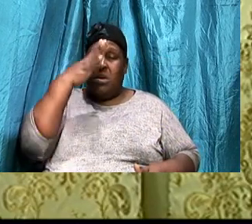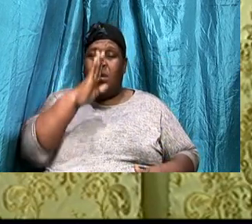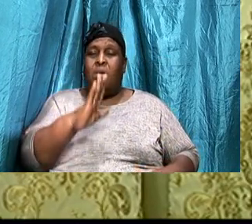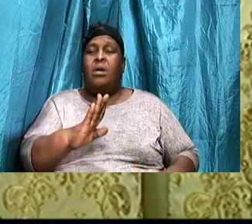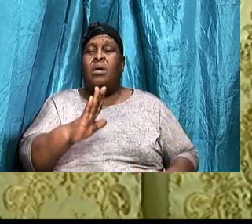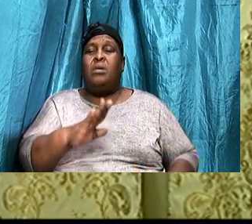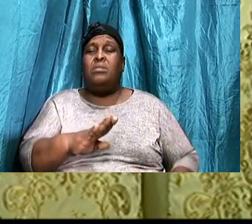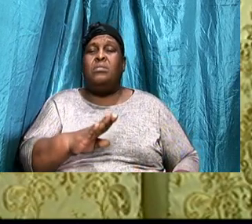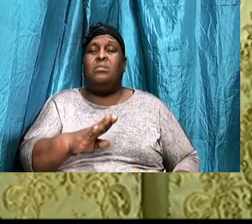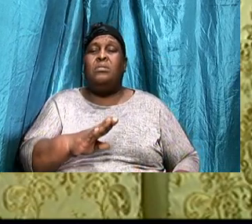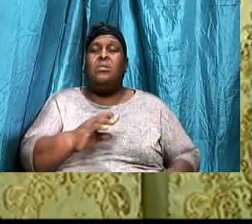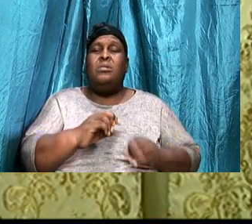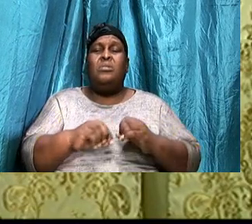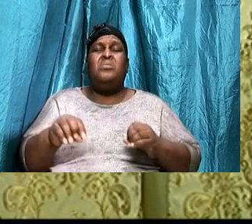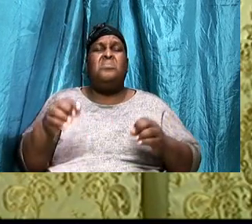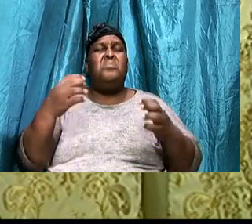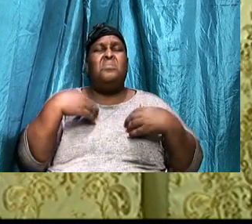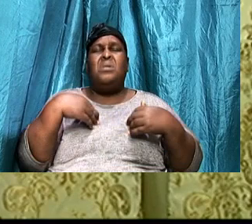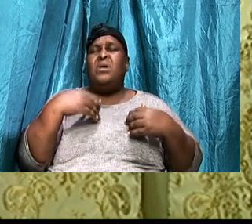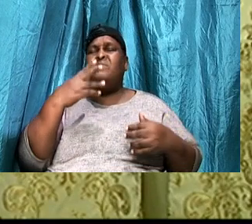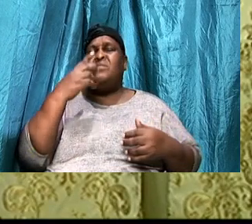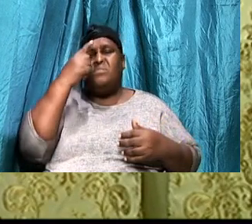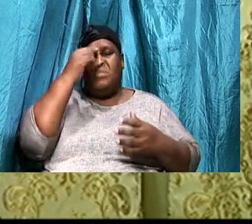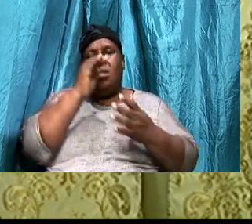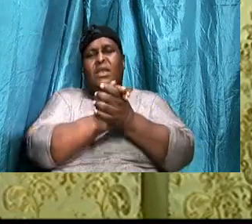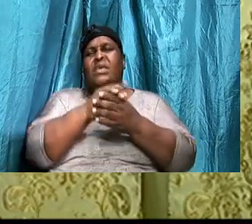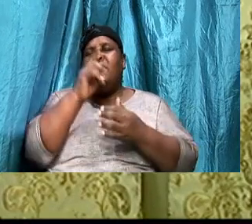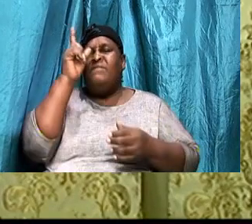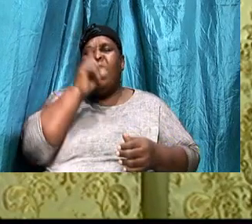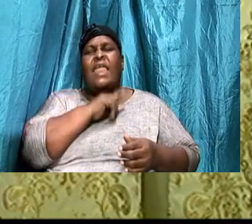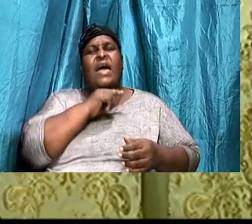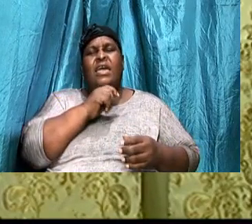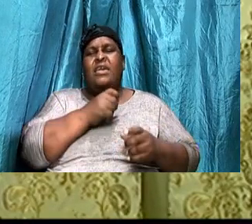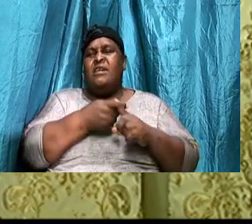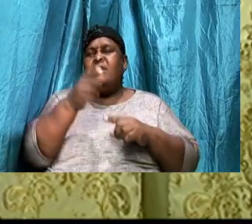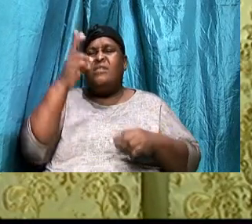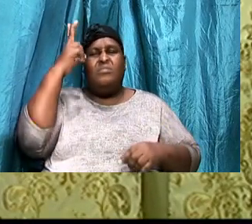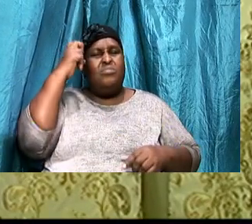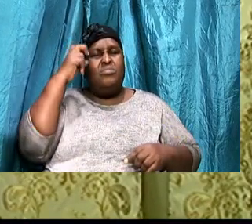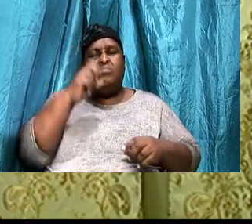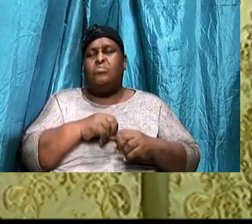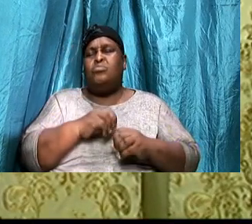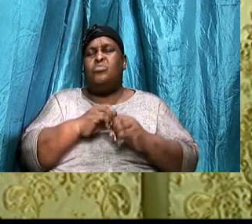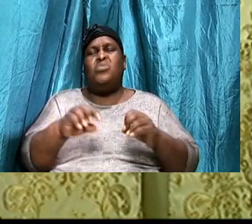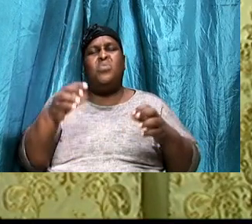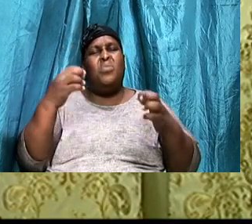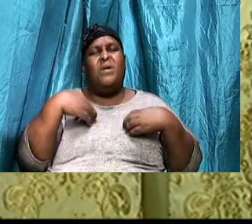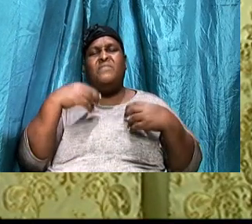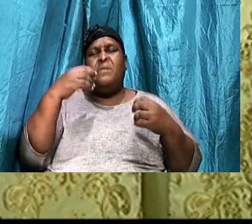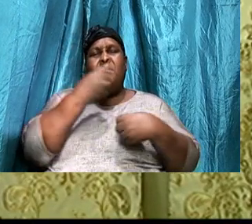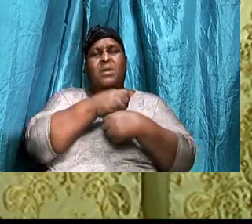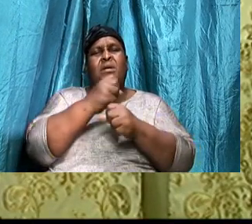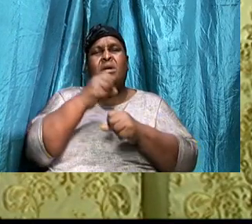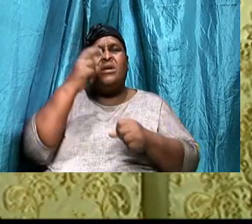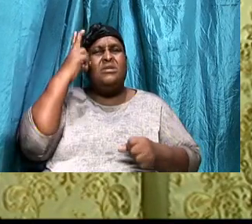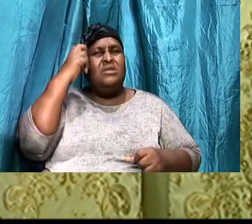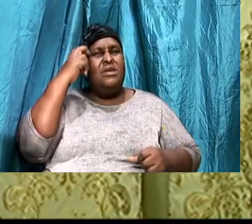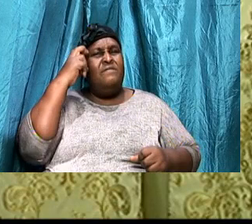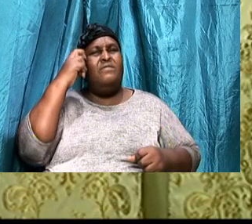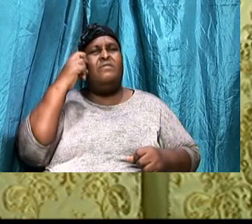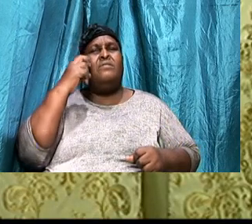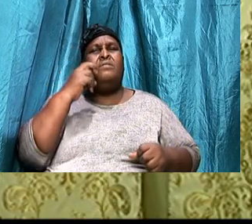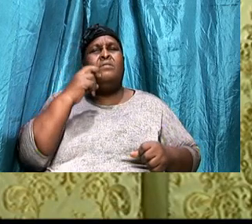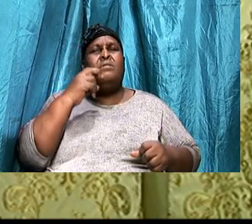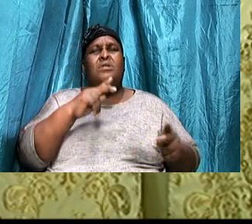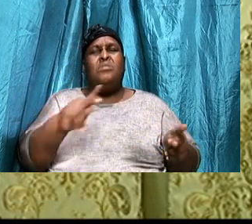So you don't have to believe, The lies from the adversary, You don't have to let him, Get to your mind, And tell you things, You have to know,